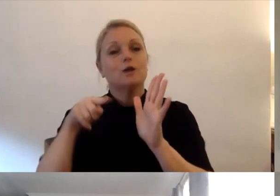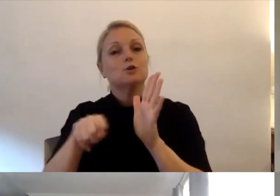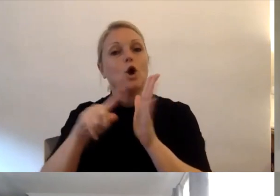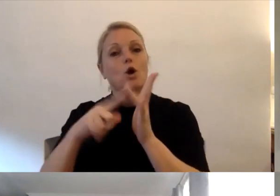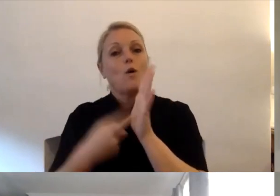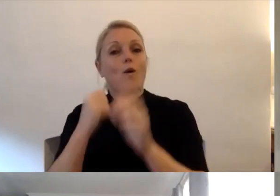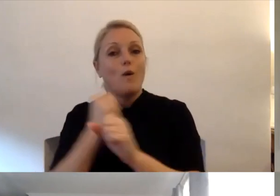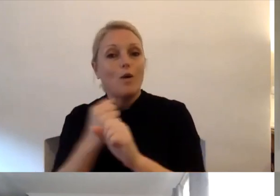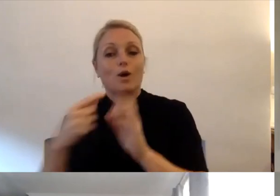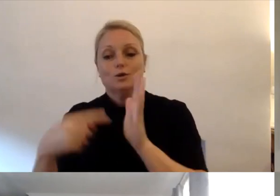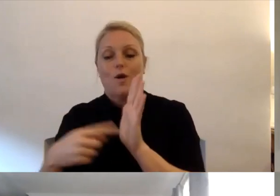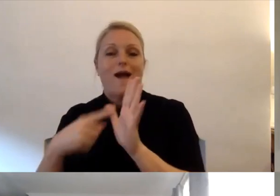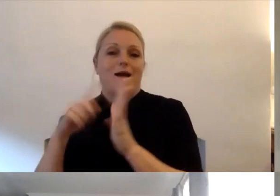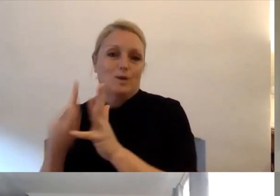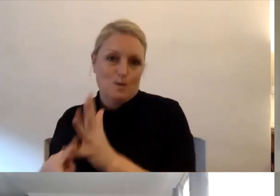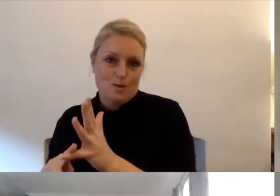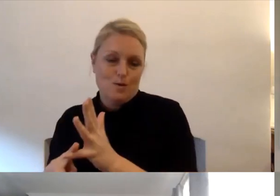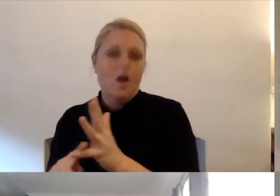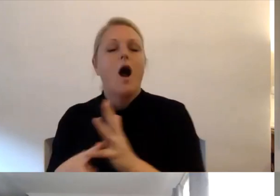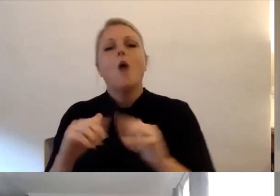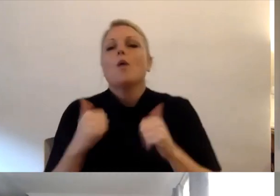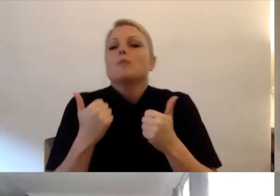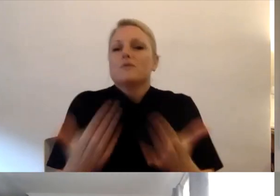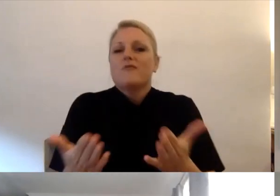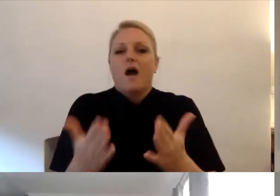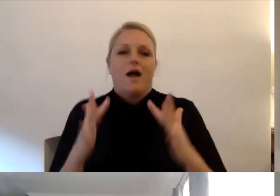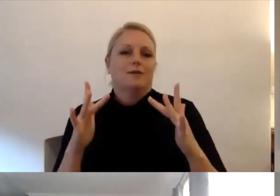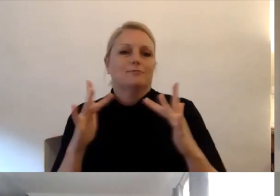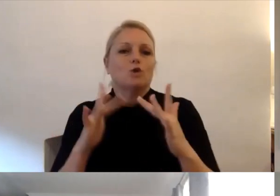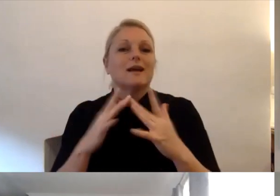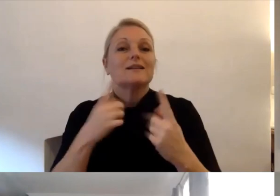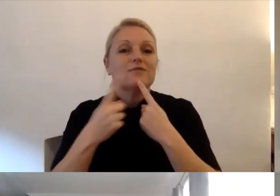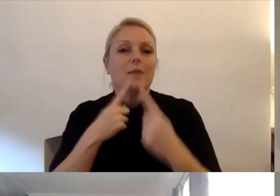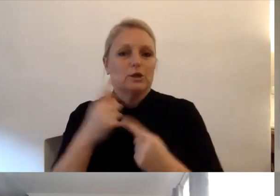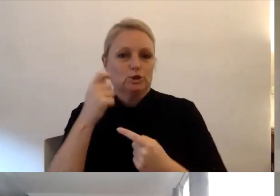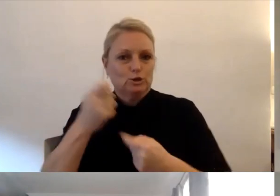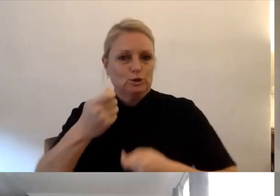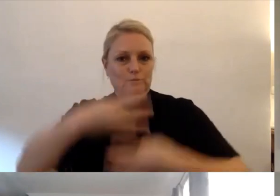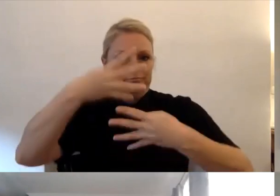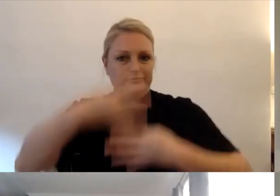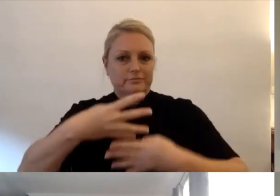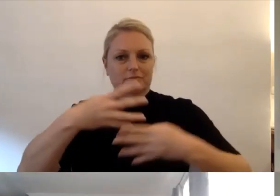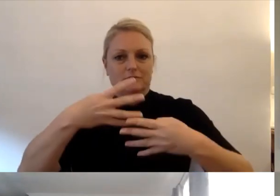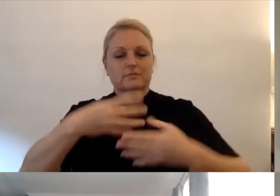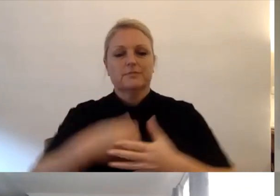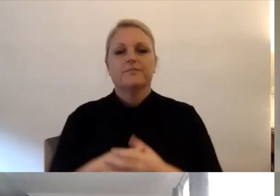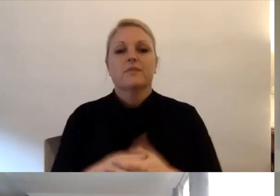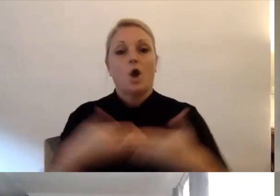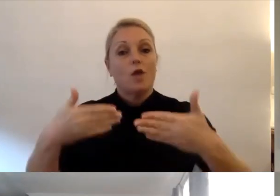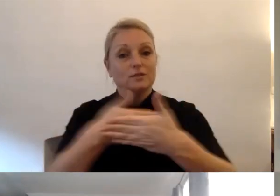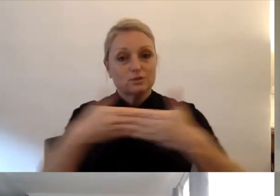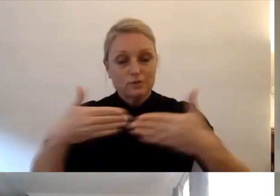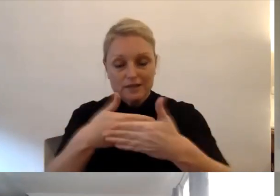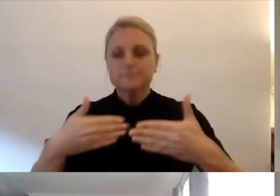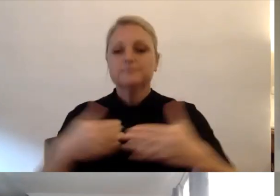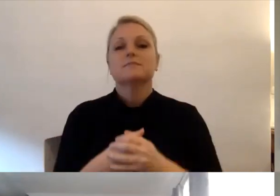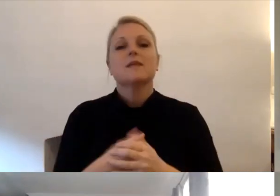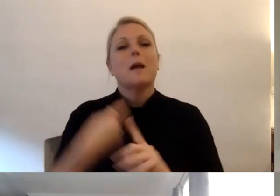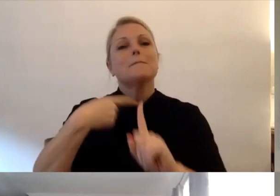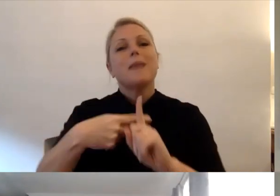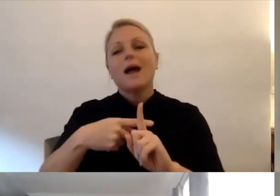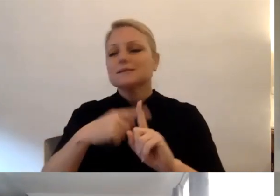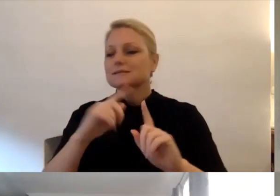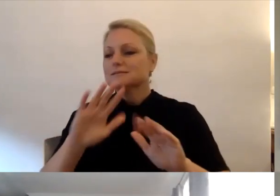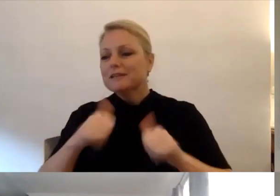contact details for both of our services that you need on the screen, as well as some other resources that can assist you to make a decision and to